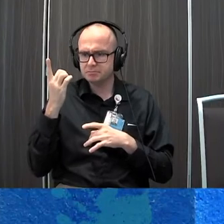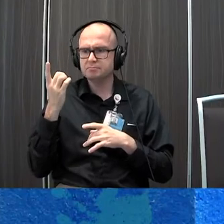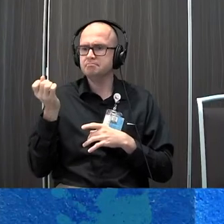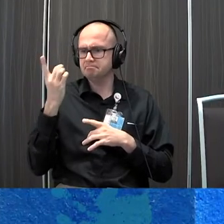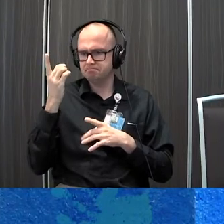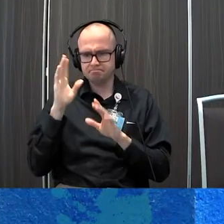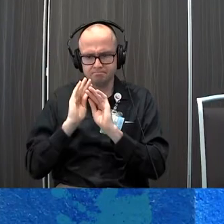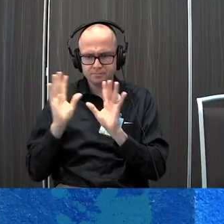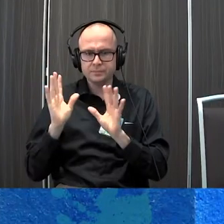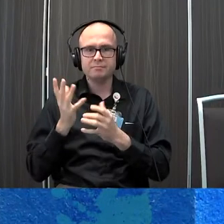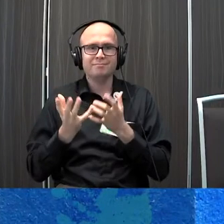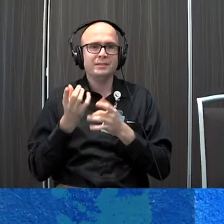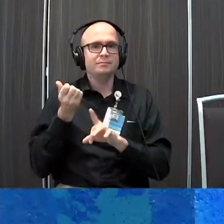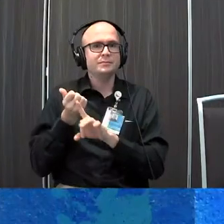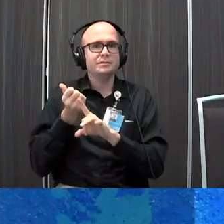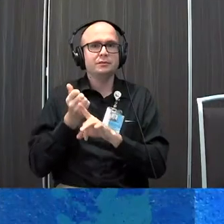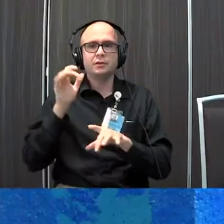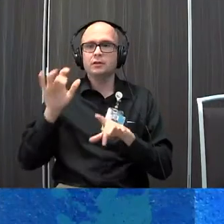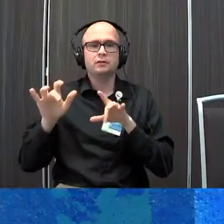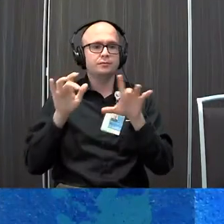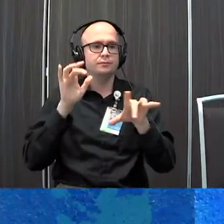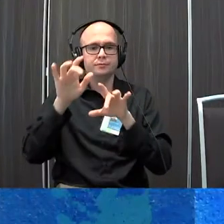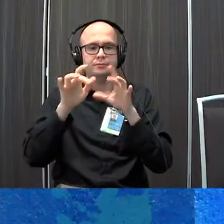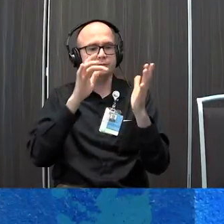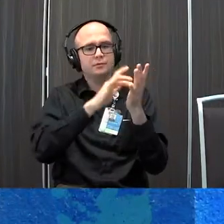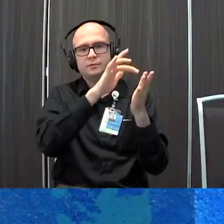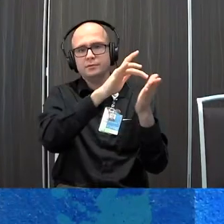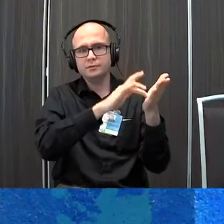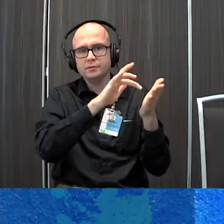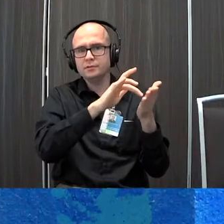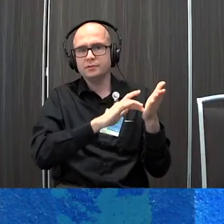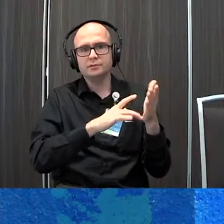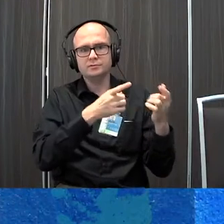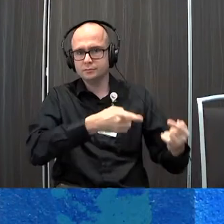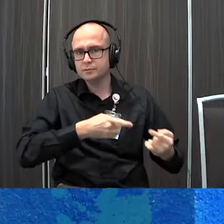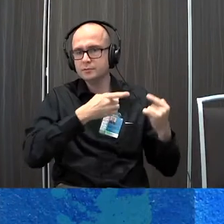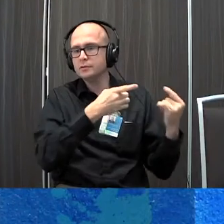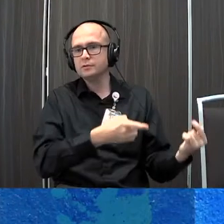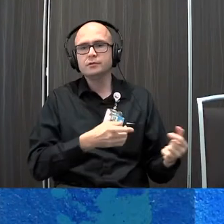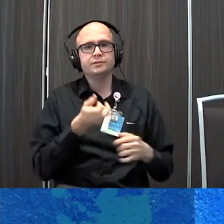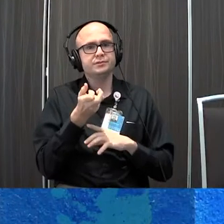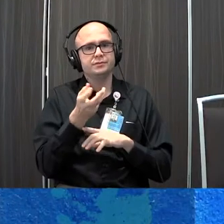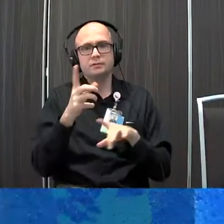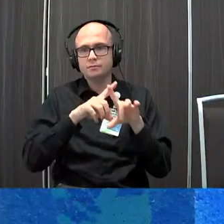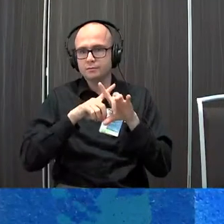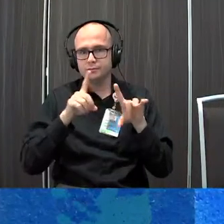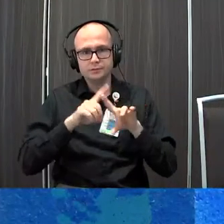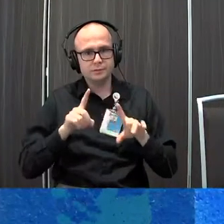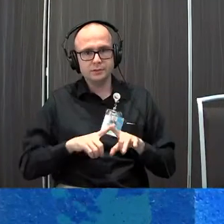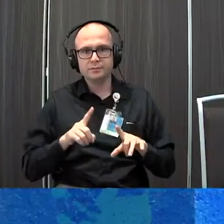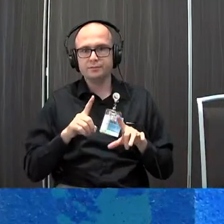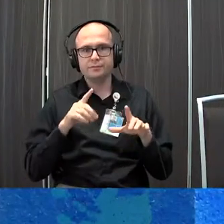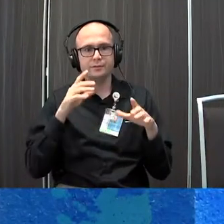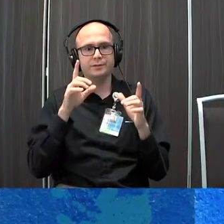but might have difficulty pressing the buttons on that communication device there are several different alternative